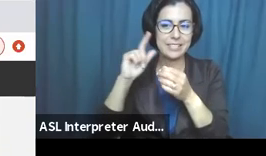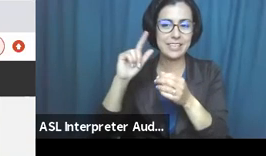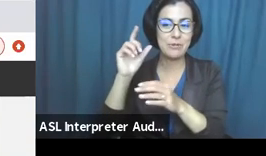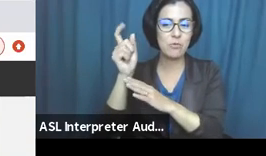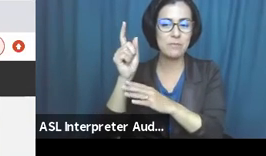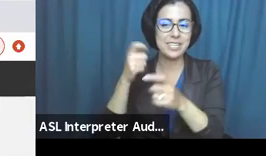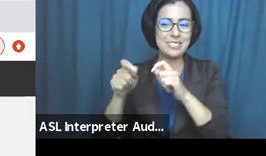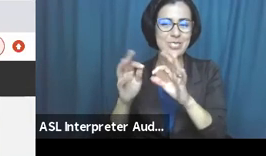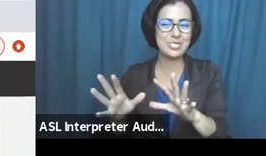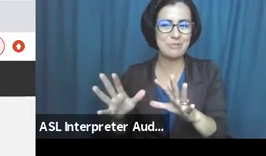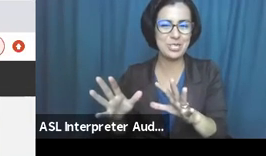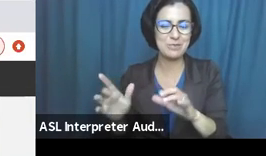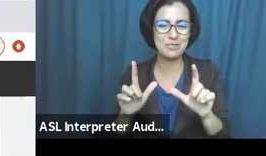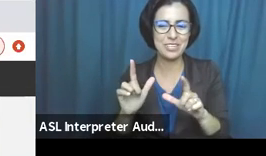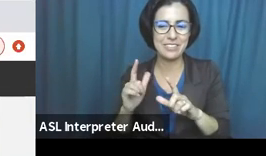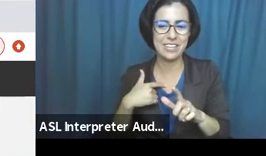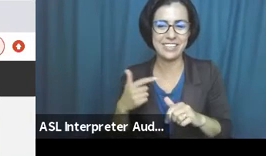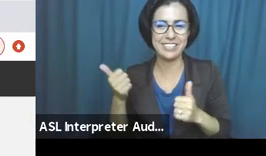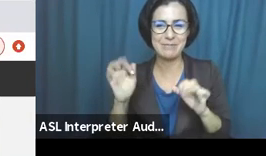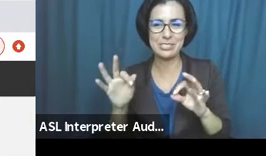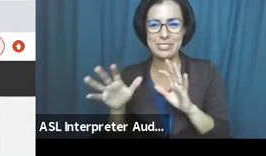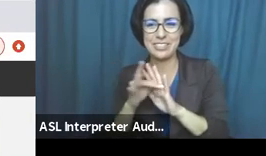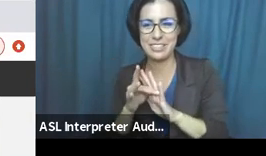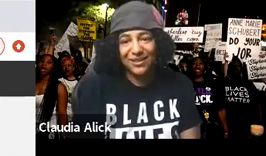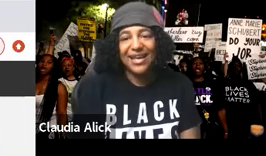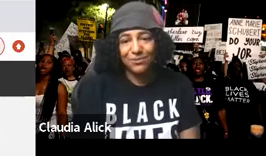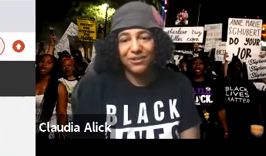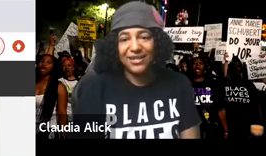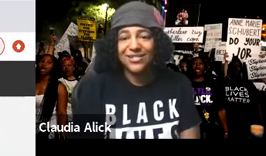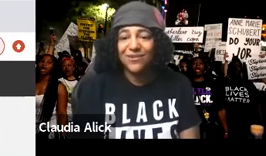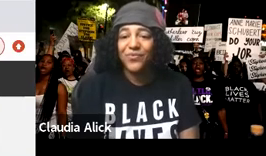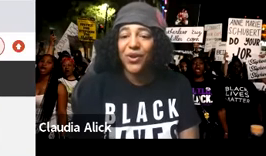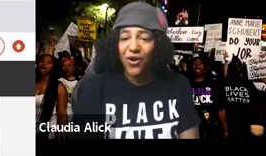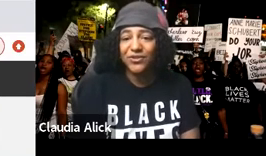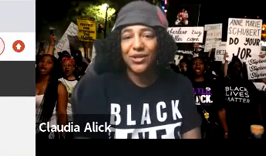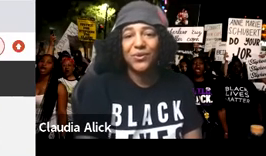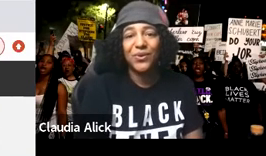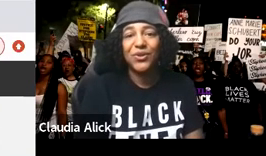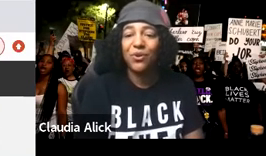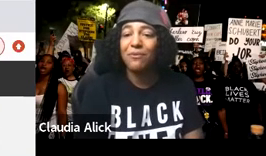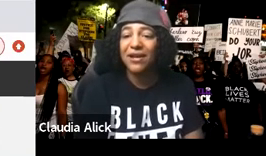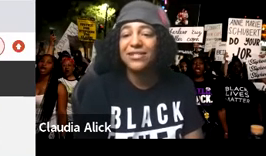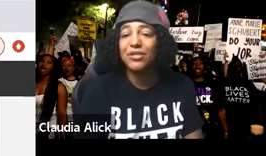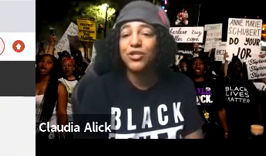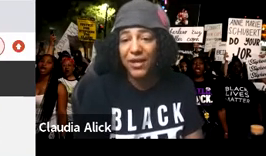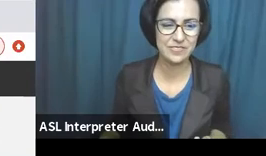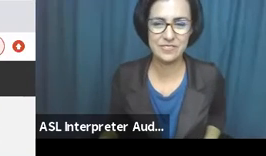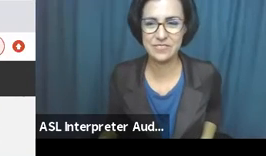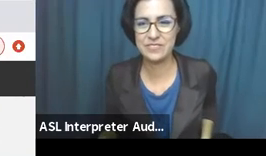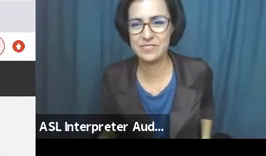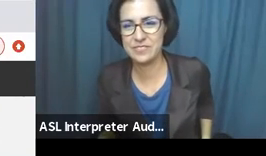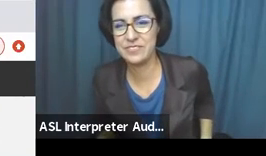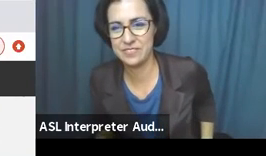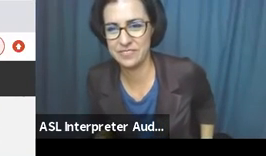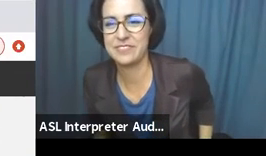Oh, yes. Can we get one minute to switch interpreters before we make sure that's pinned? Also, are reminding me to pin